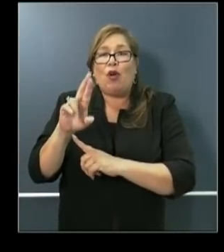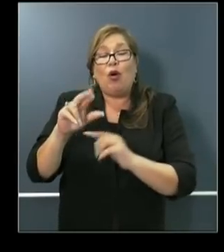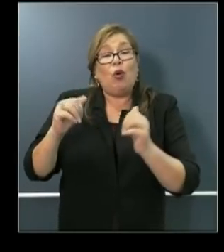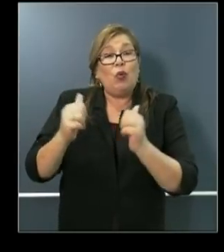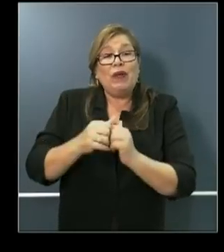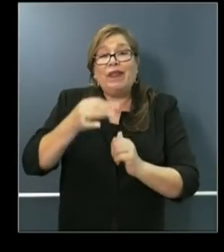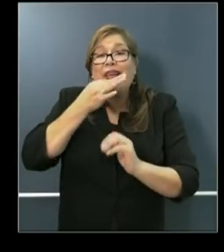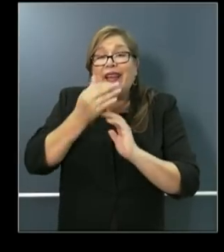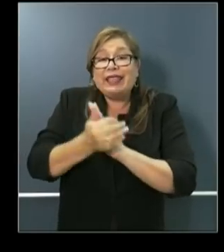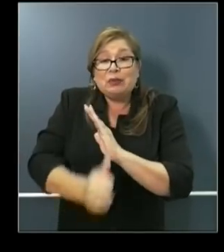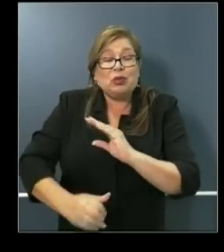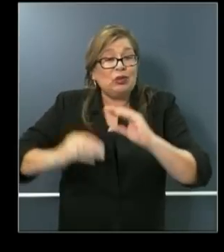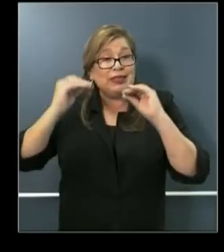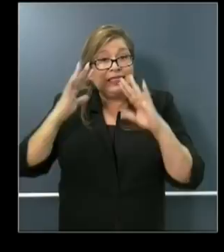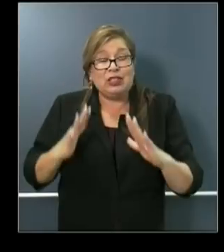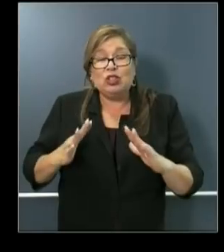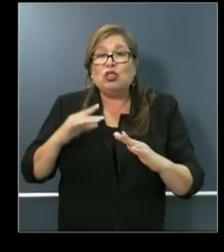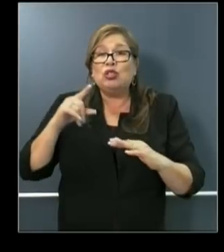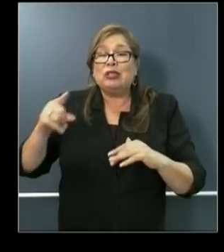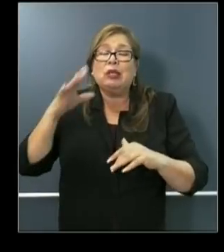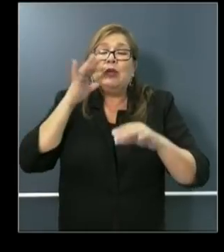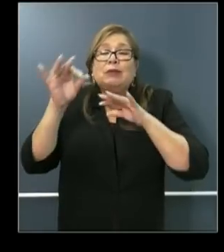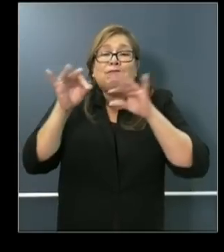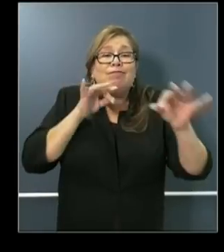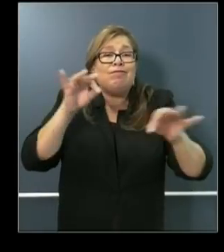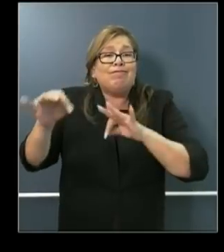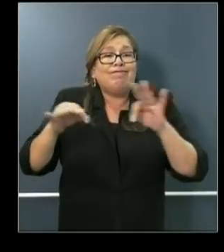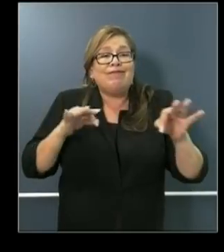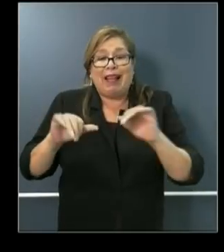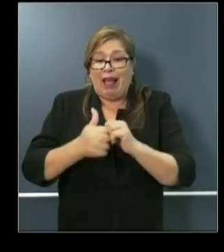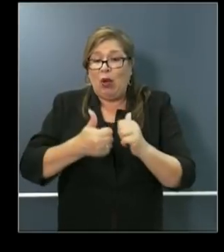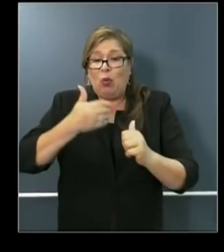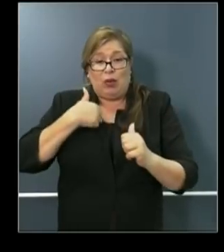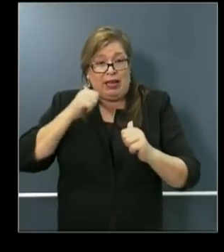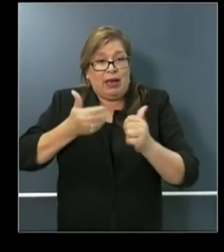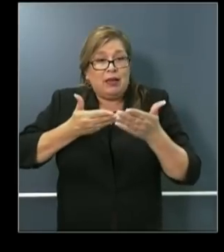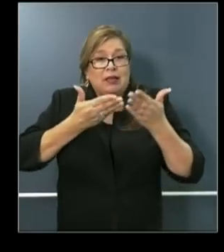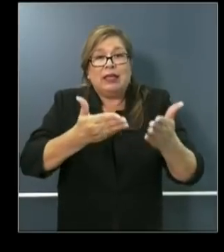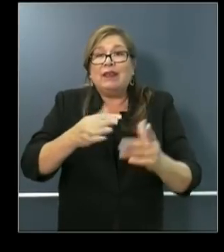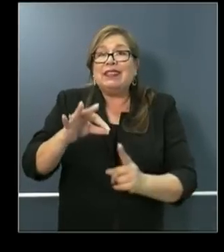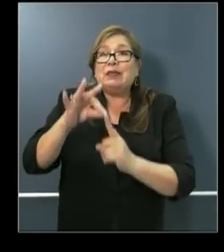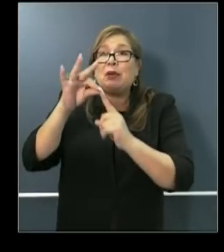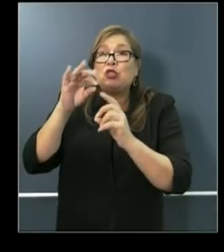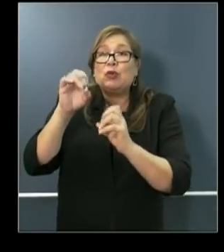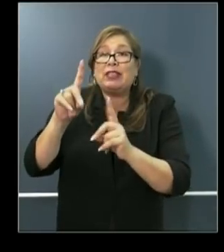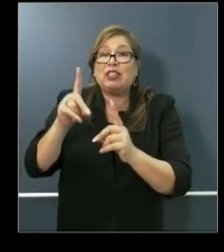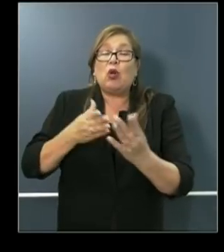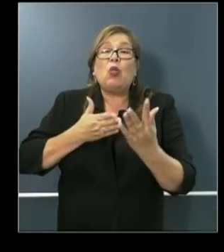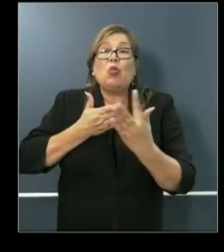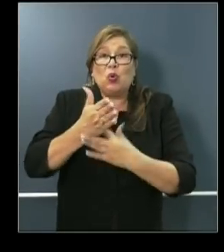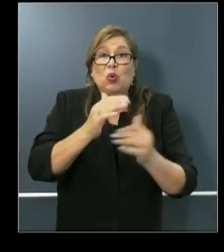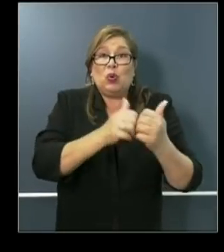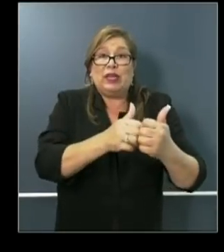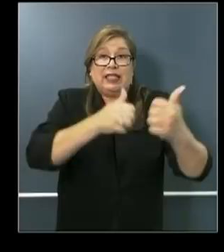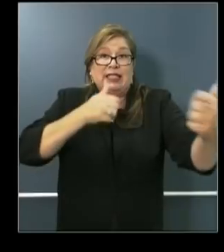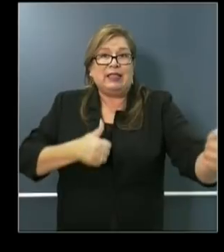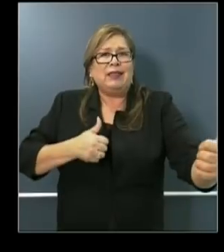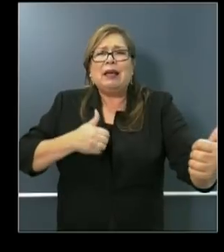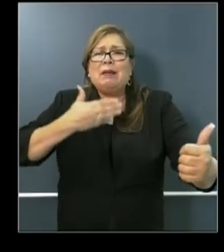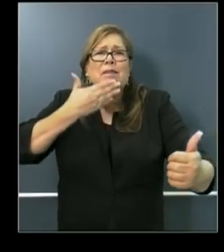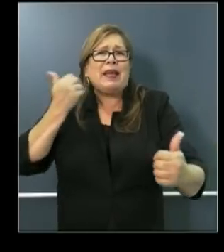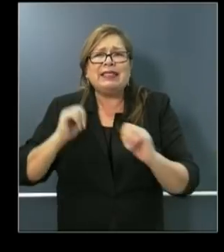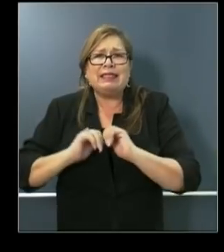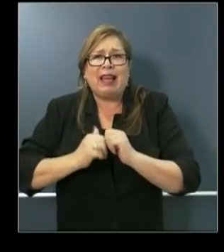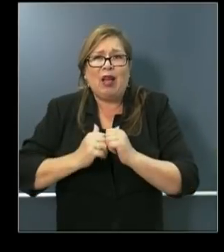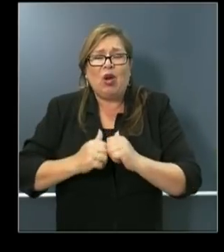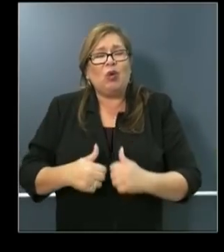who are also experts, on how we can deliver special education through distance learning. We have literally